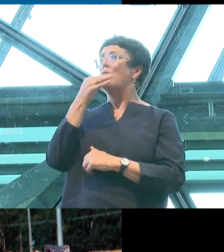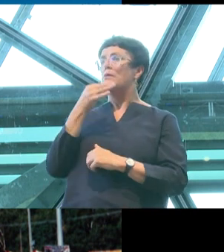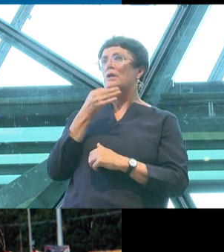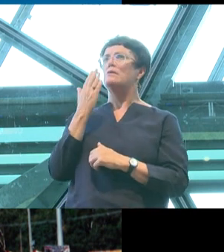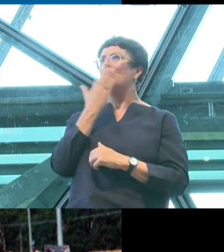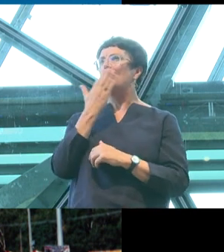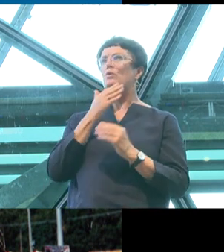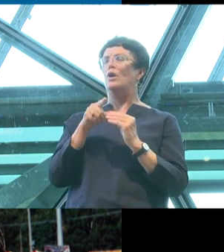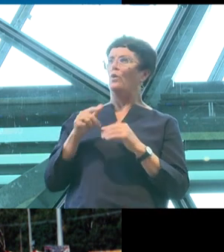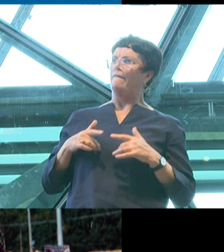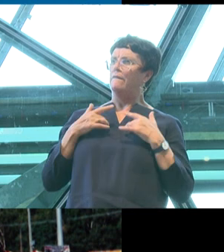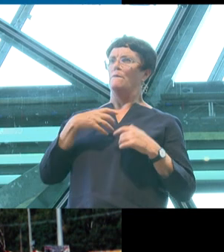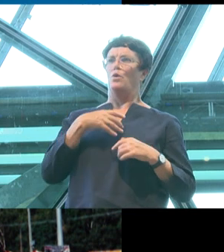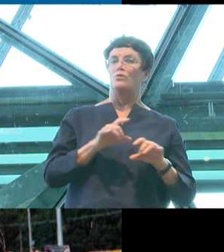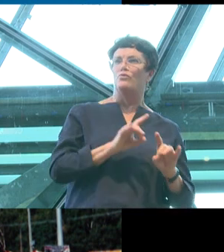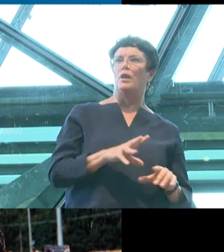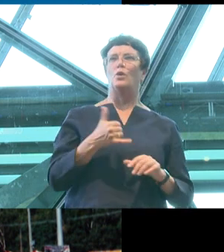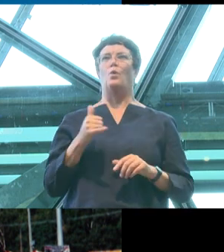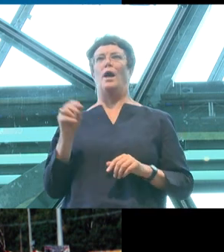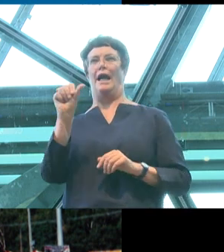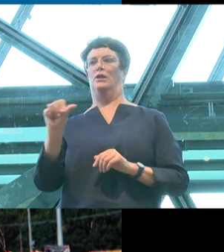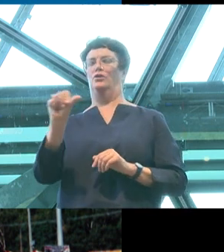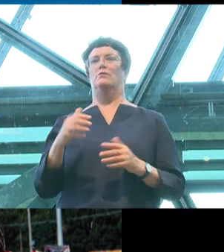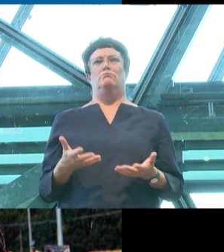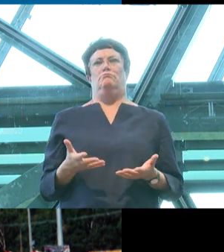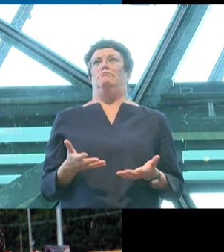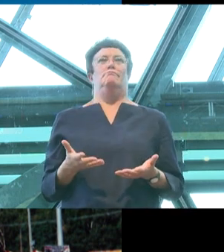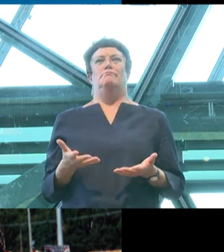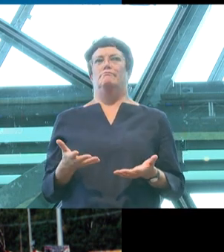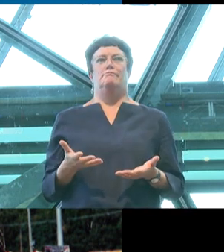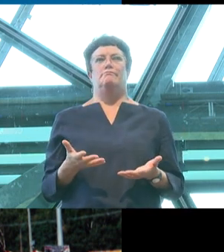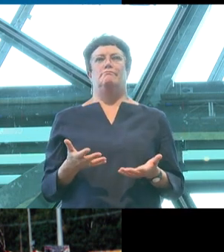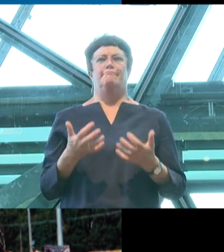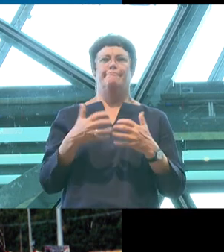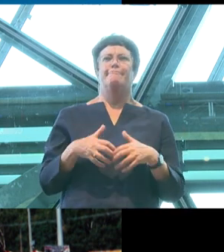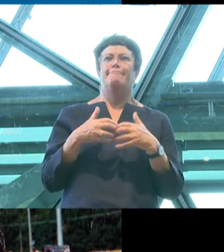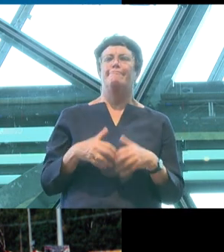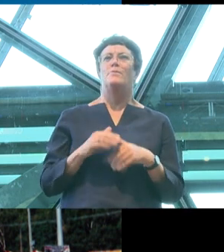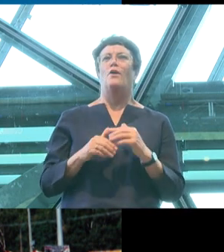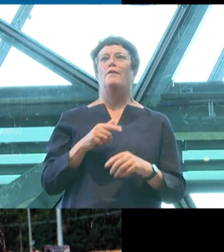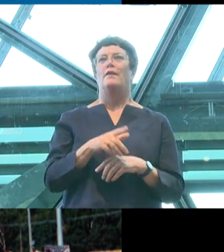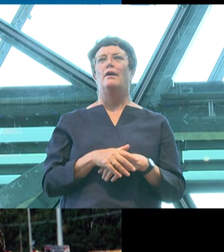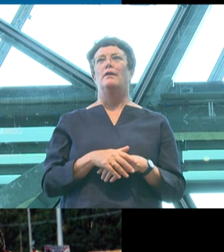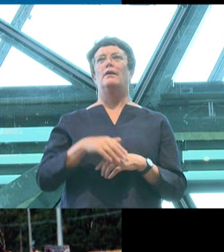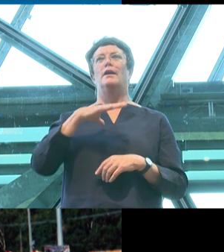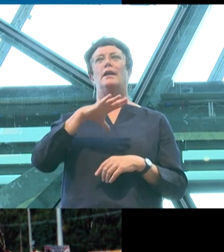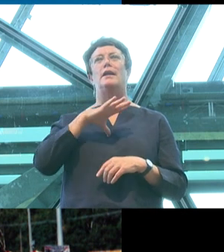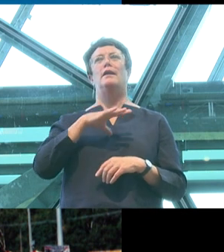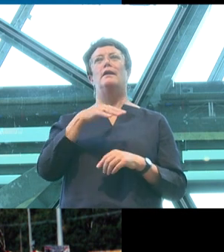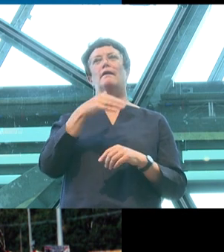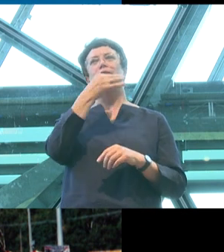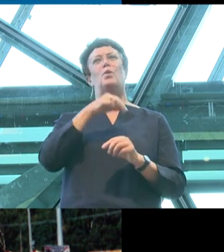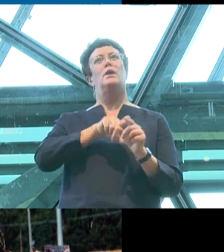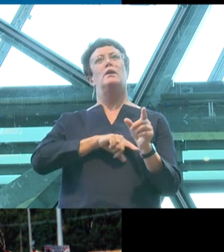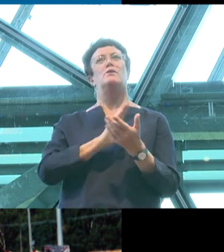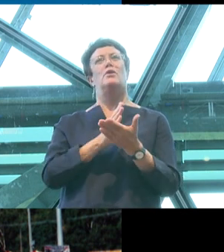it would take me years to arrive at the obvious answer that I could and obviously was both simultaneously. And that all of us occupy